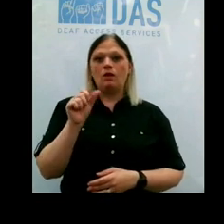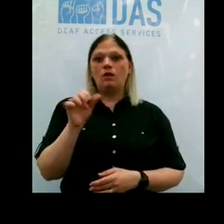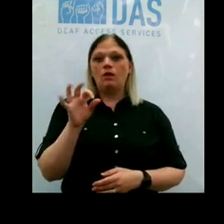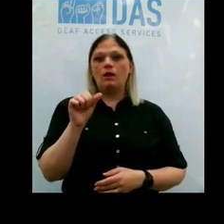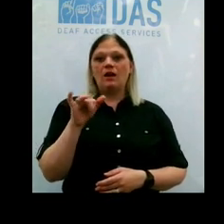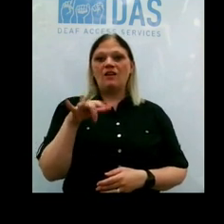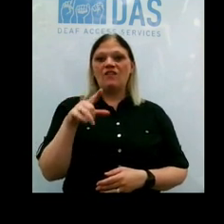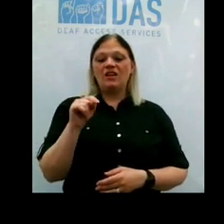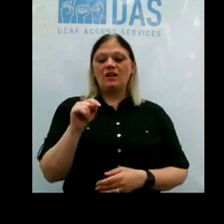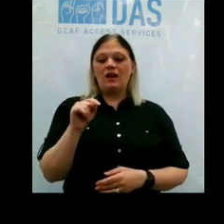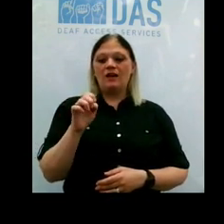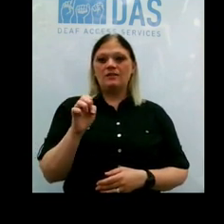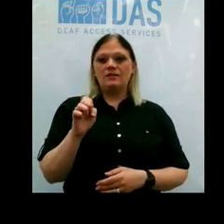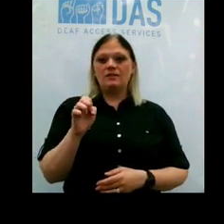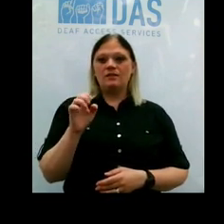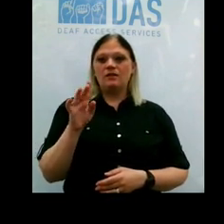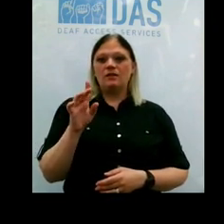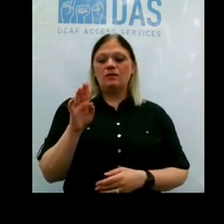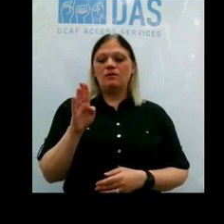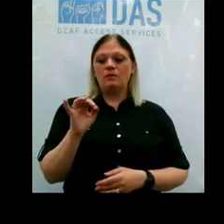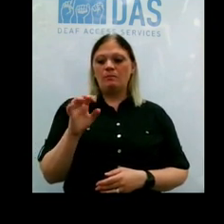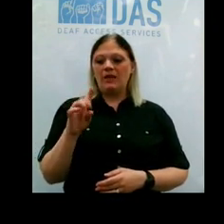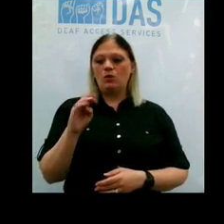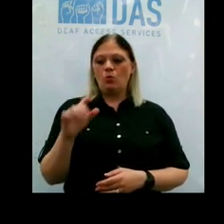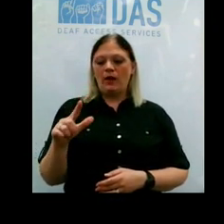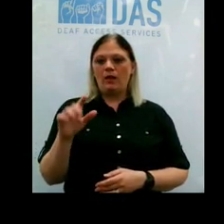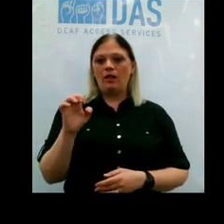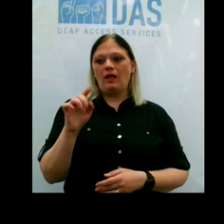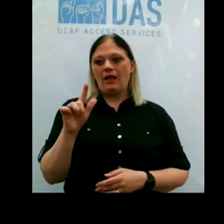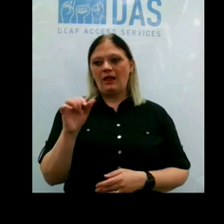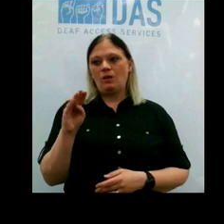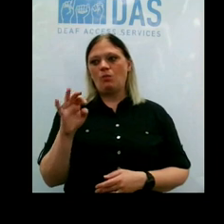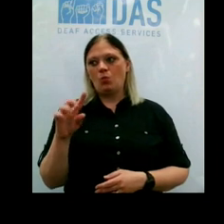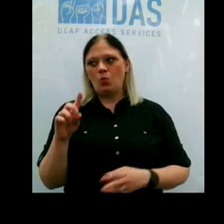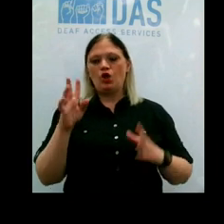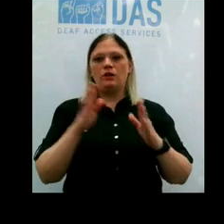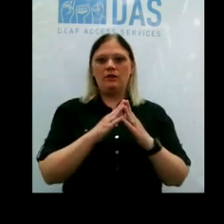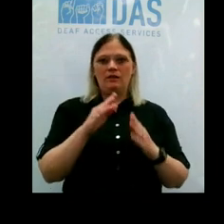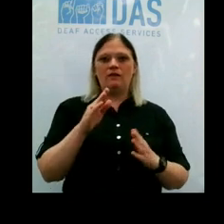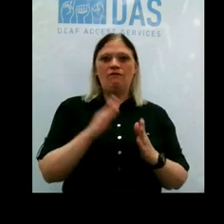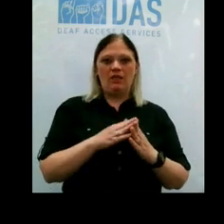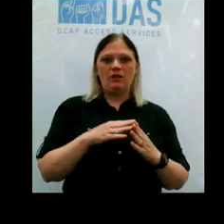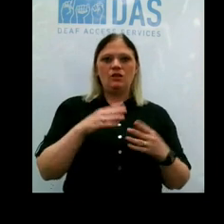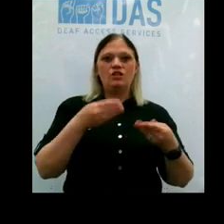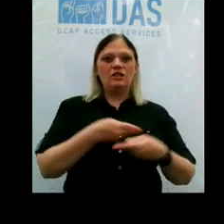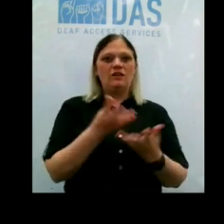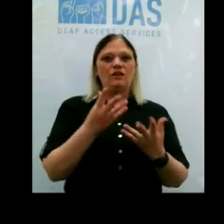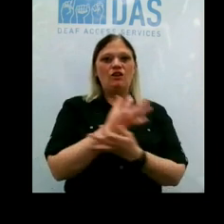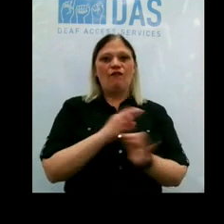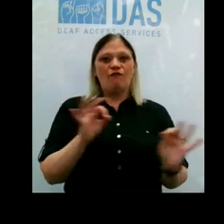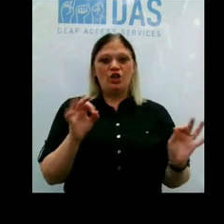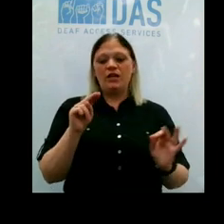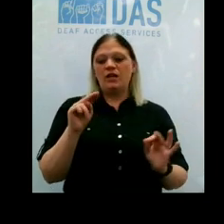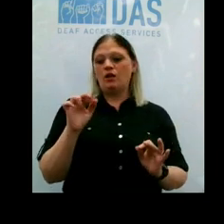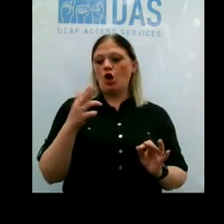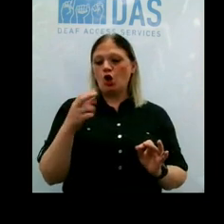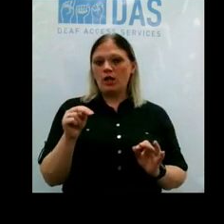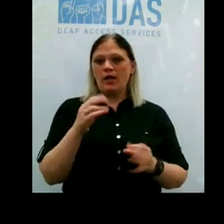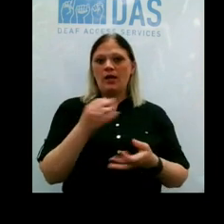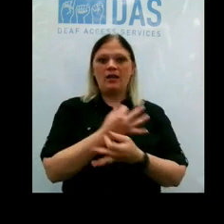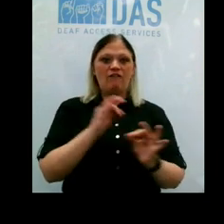Bidwell area of Elmwood Village. Sorry, we're going to be giving out free Narcan and good health information.